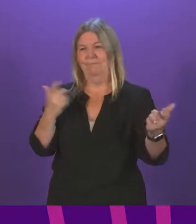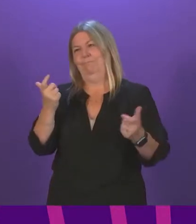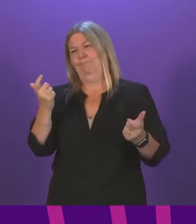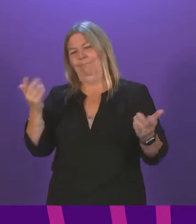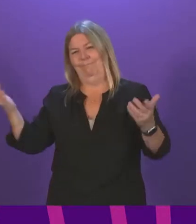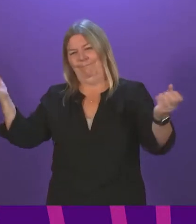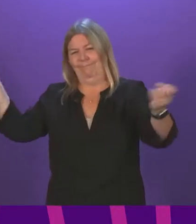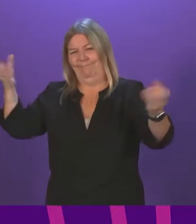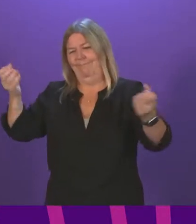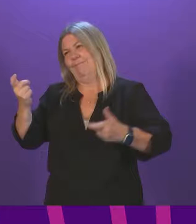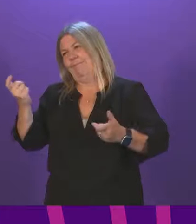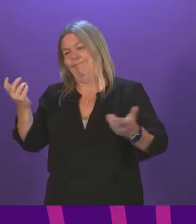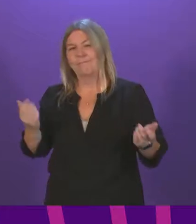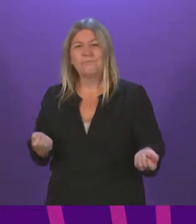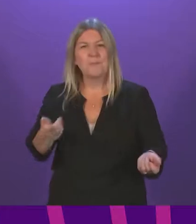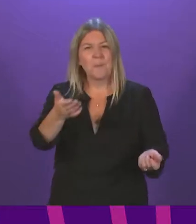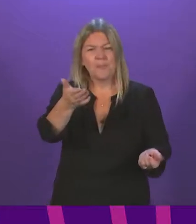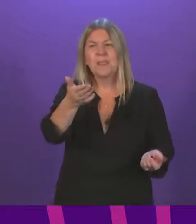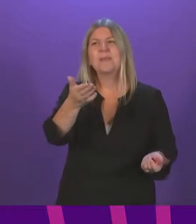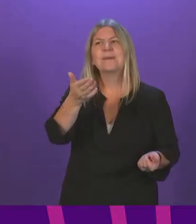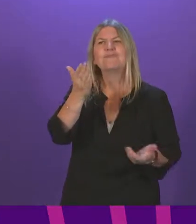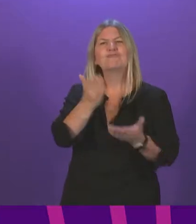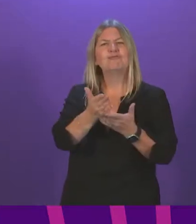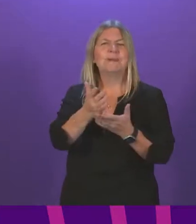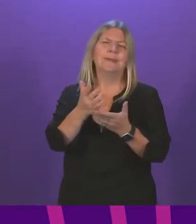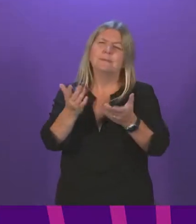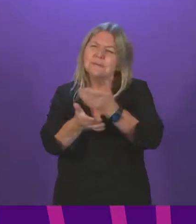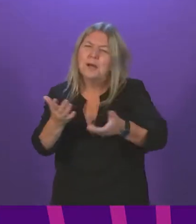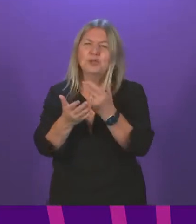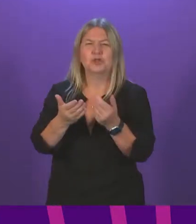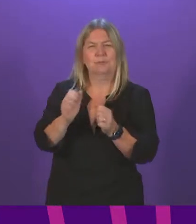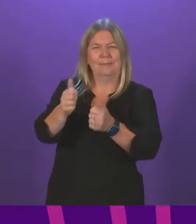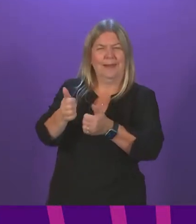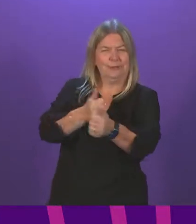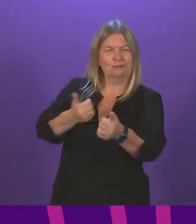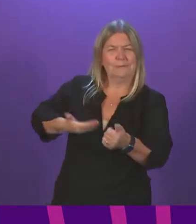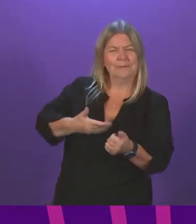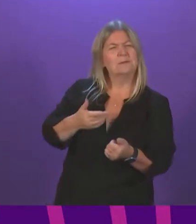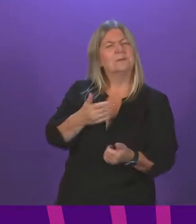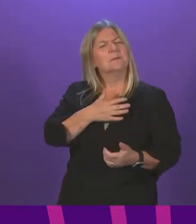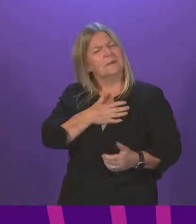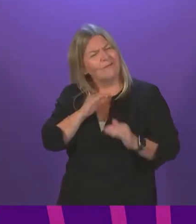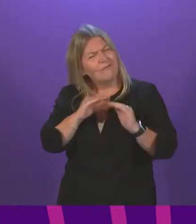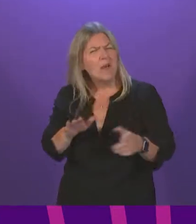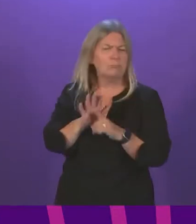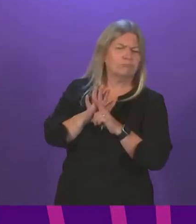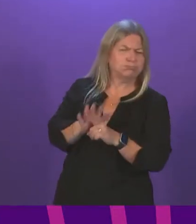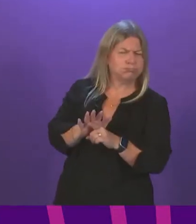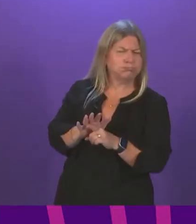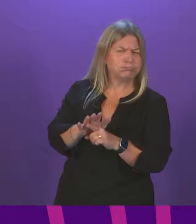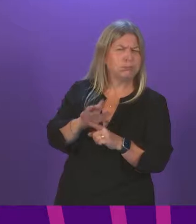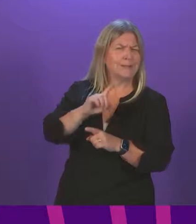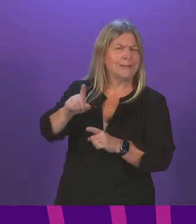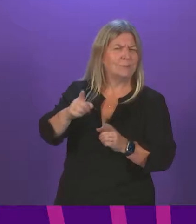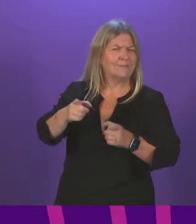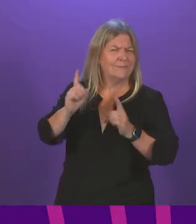its discussions with the industry. I think it's only fair to press the Deputy First Minister in respect to the answer he gave some moments